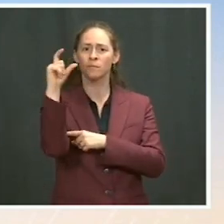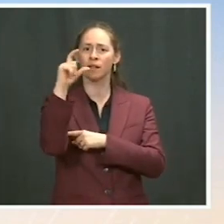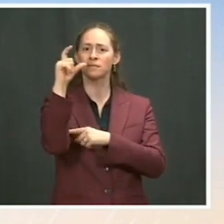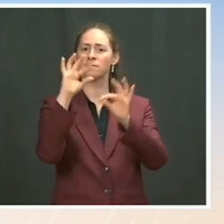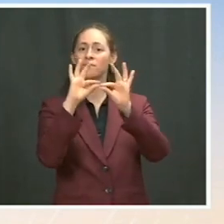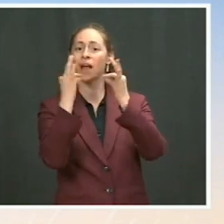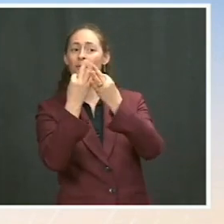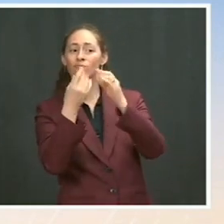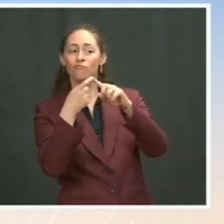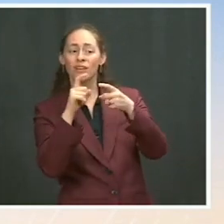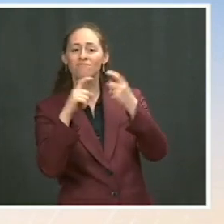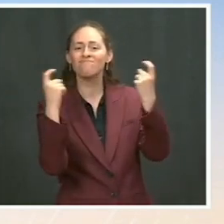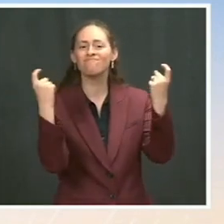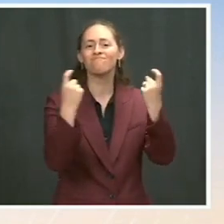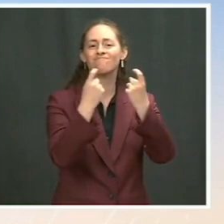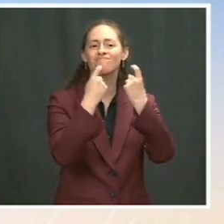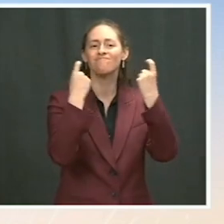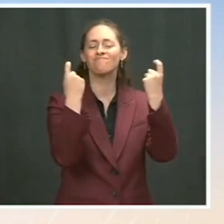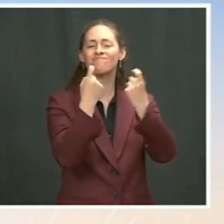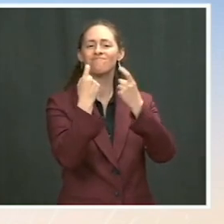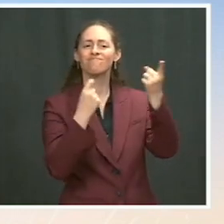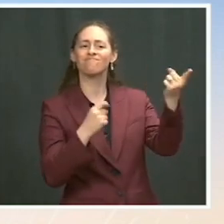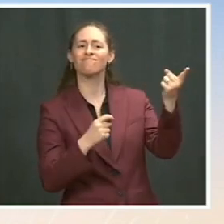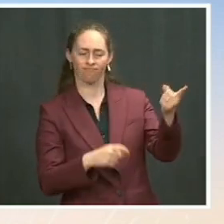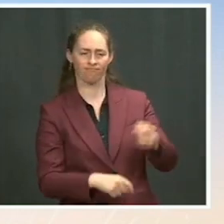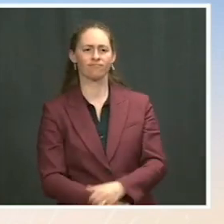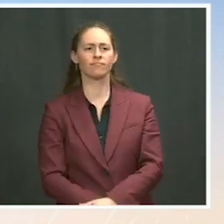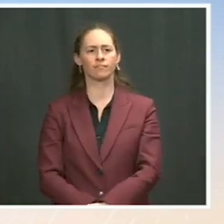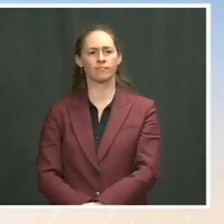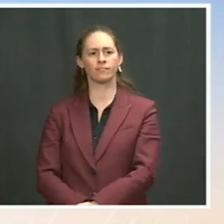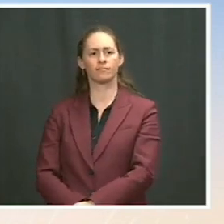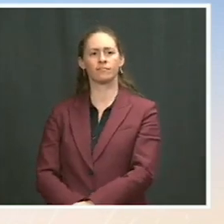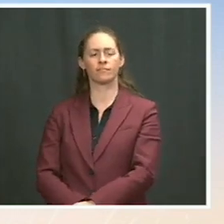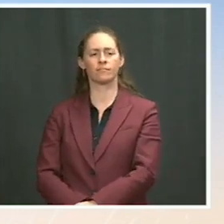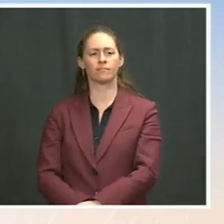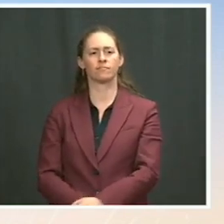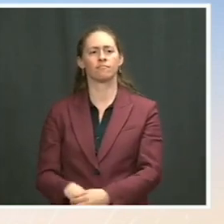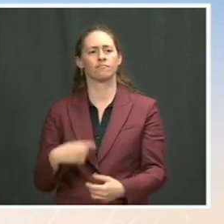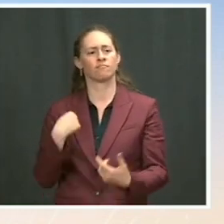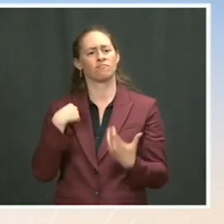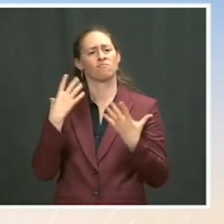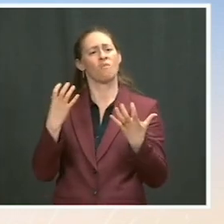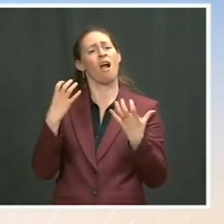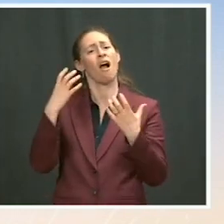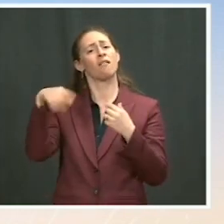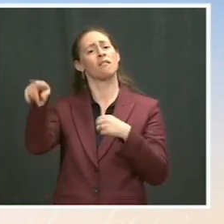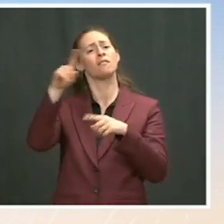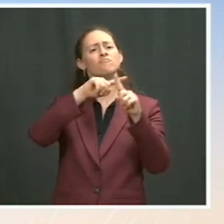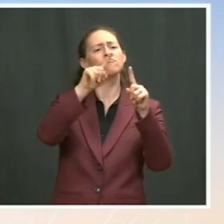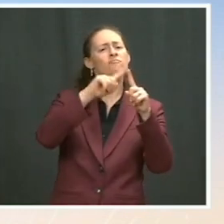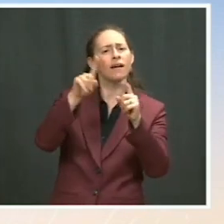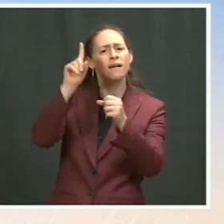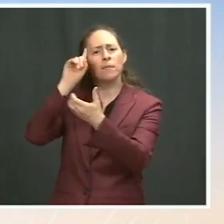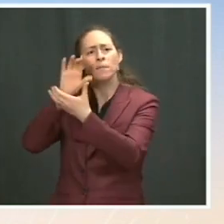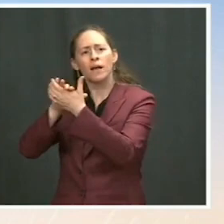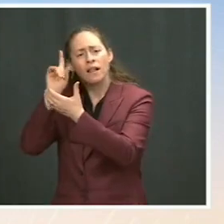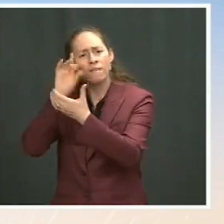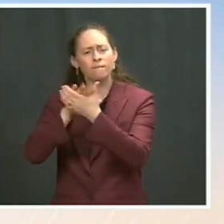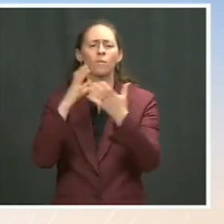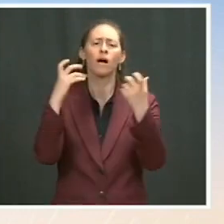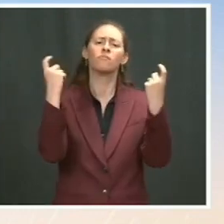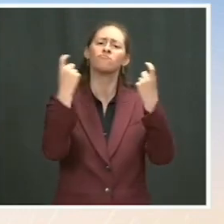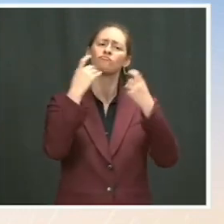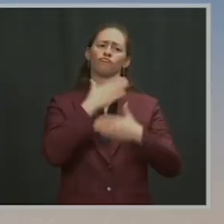of Shabbat, let us affirm that all people of faith deserve to enjoy these important celebrations without fear of violence and work toward peace and